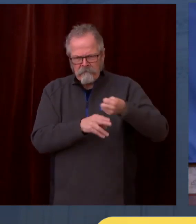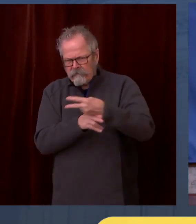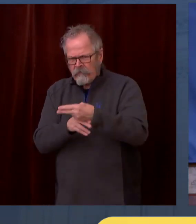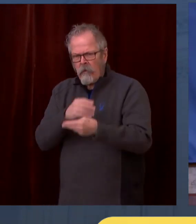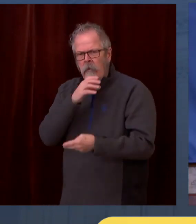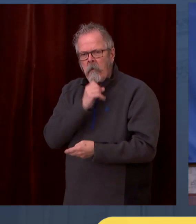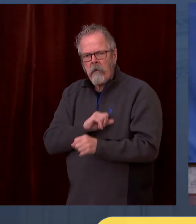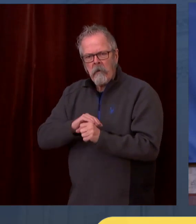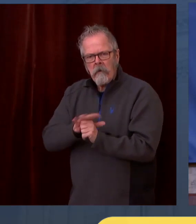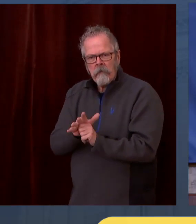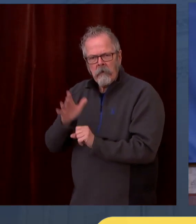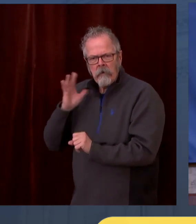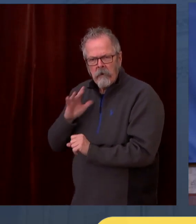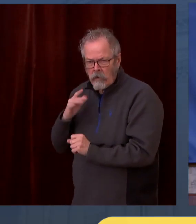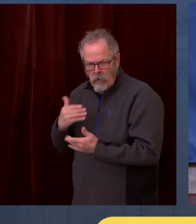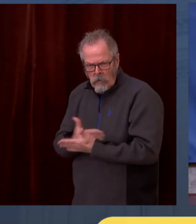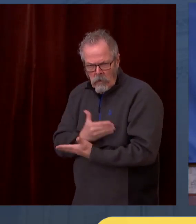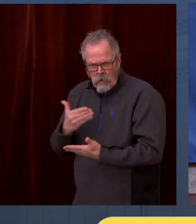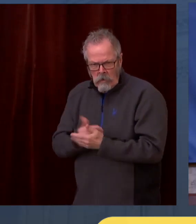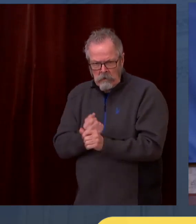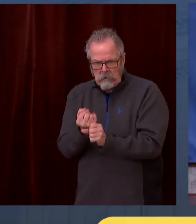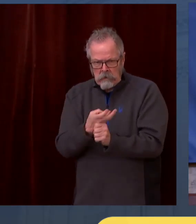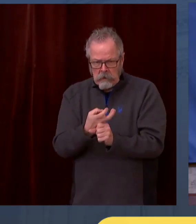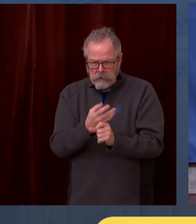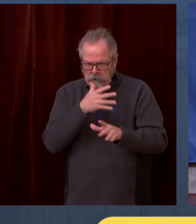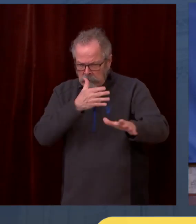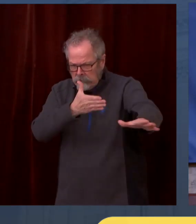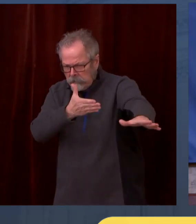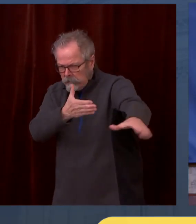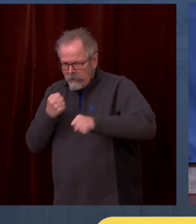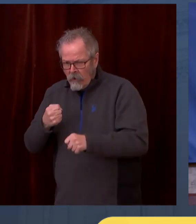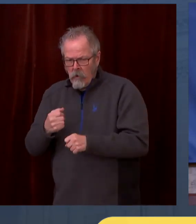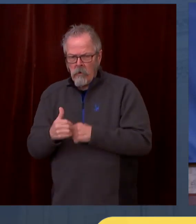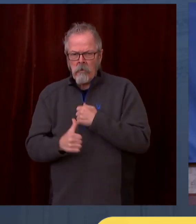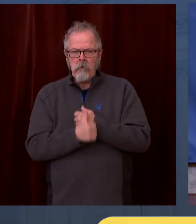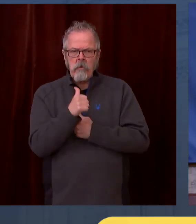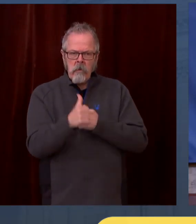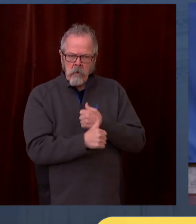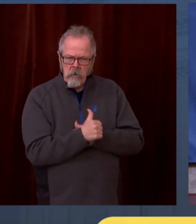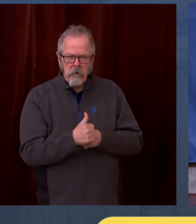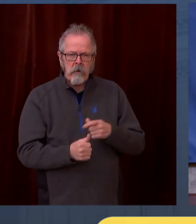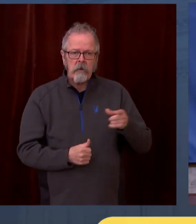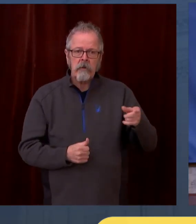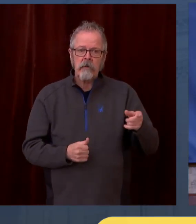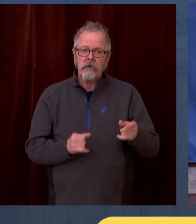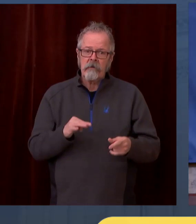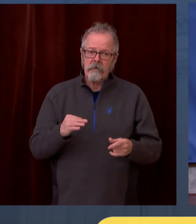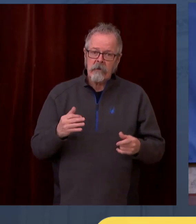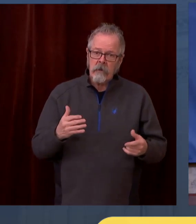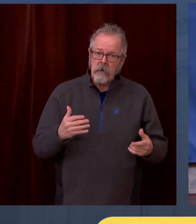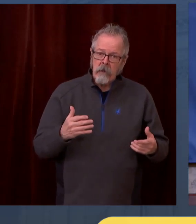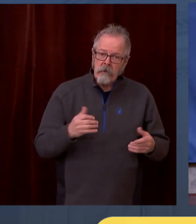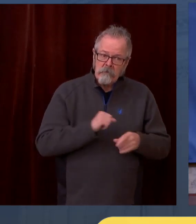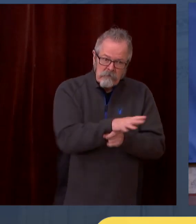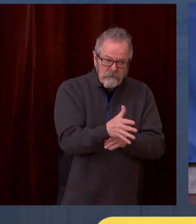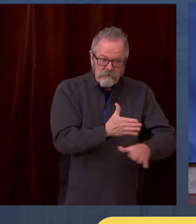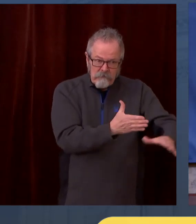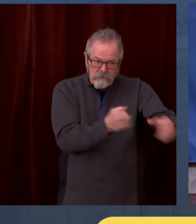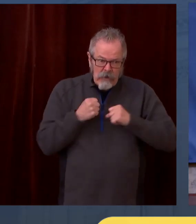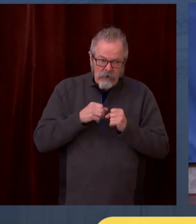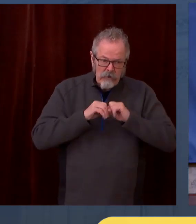% more potentially fatal. So the masks remain incredibly important in the upcoming months.